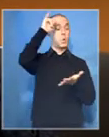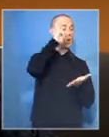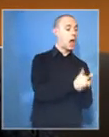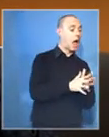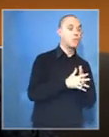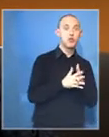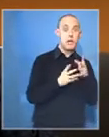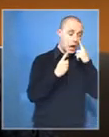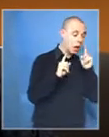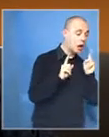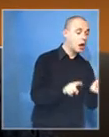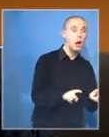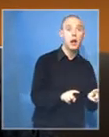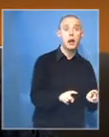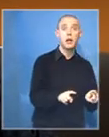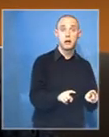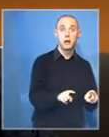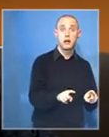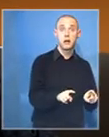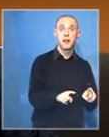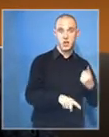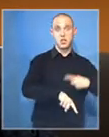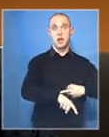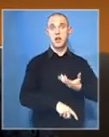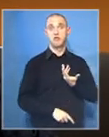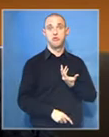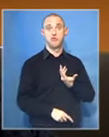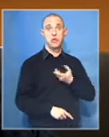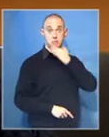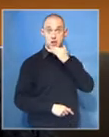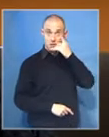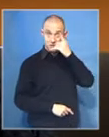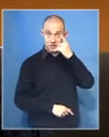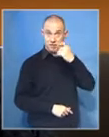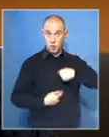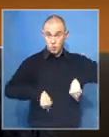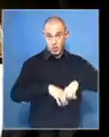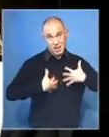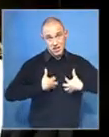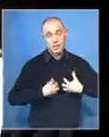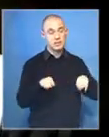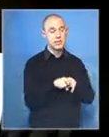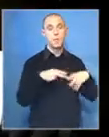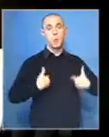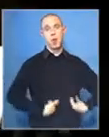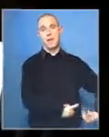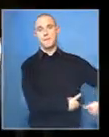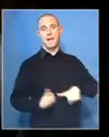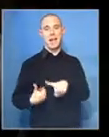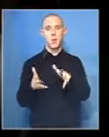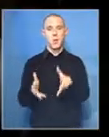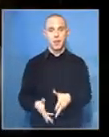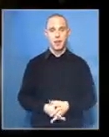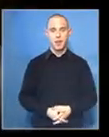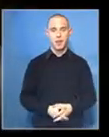You can imagine the emotions of excitement, you know, and the fact that it's coming back. Fearless